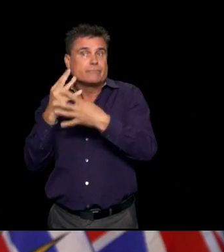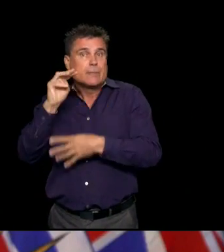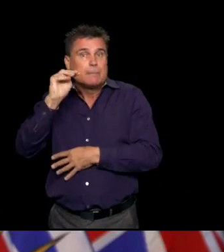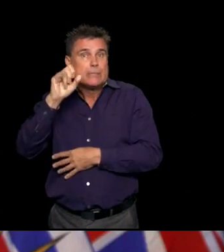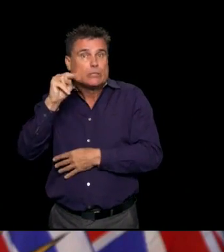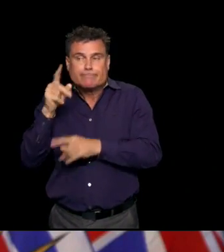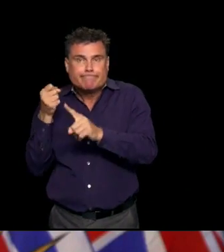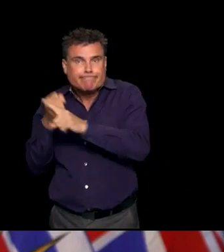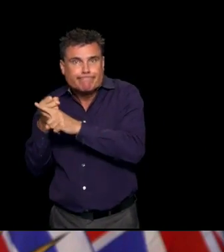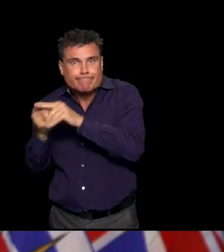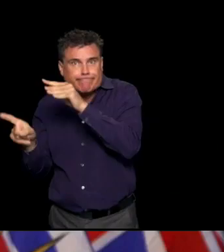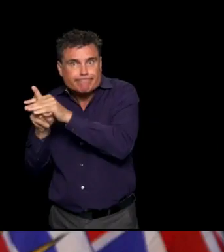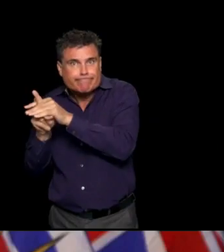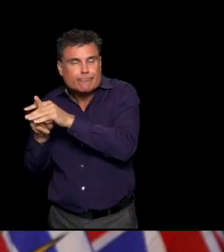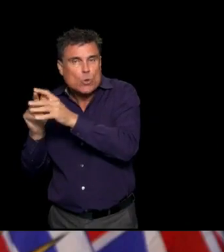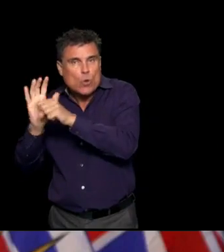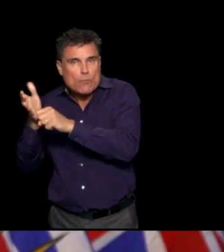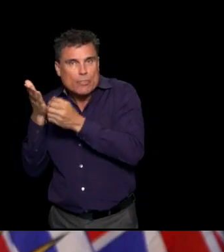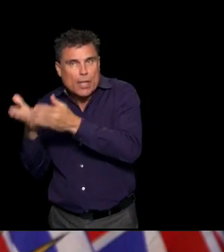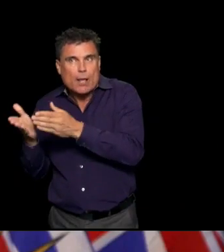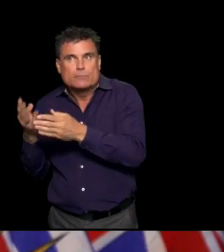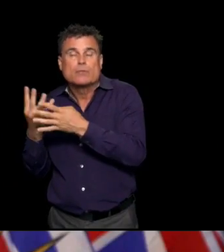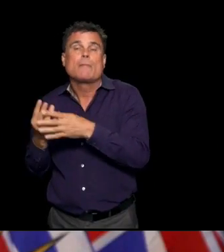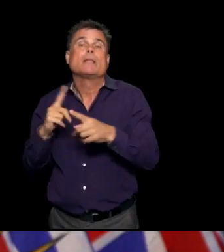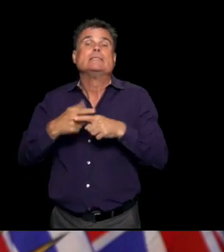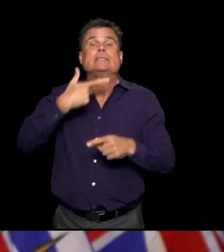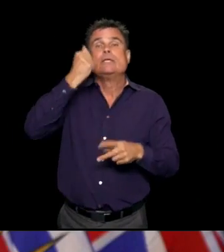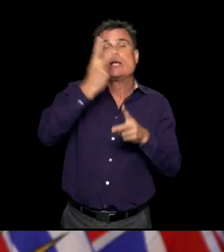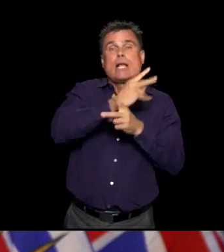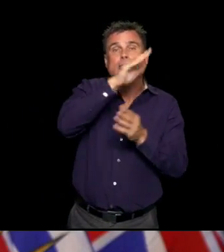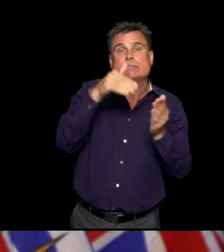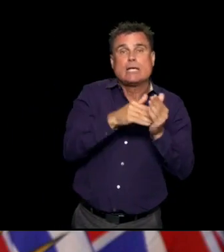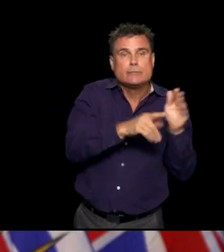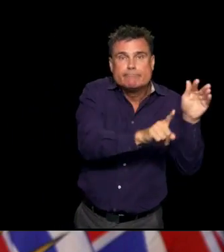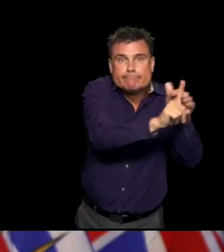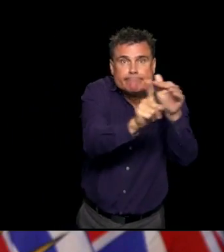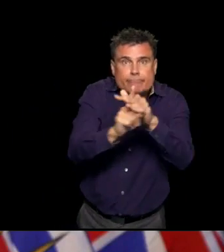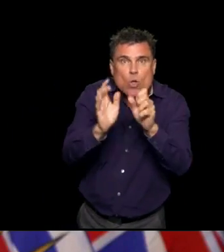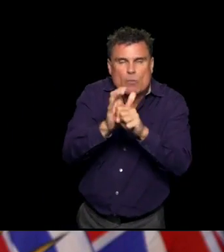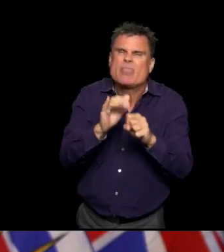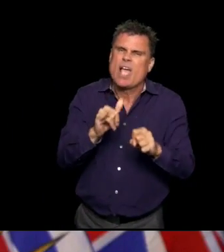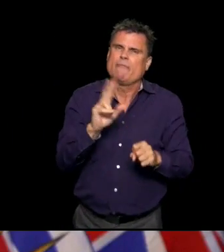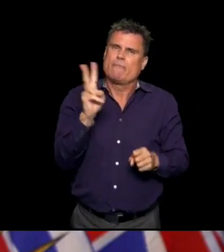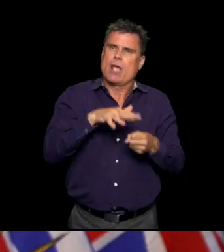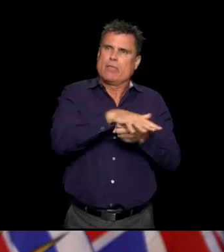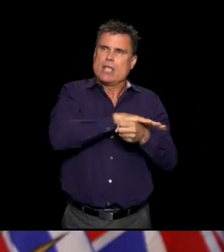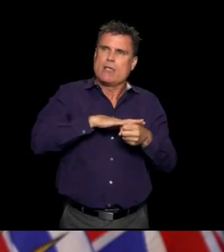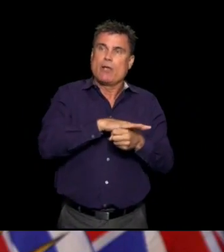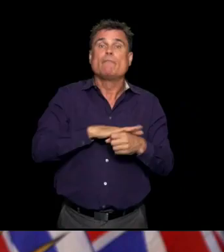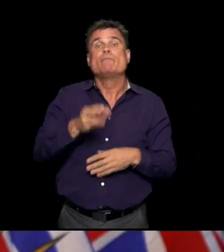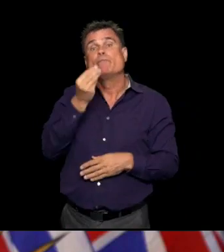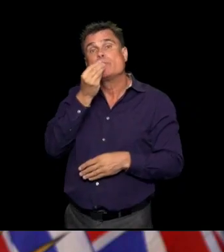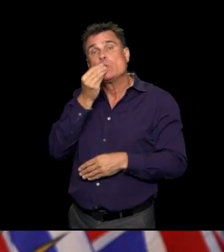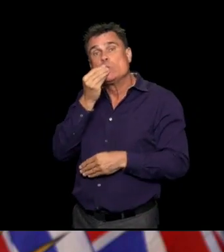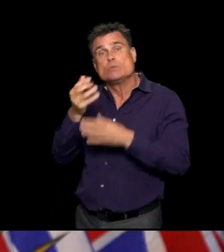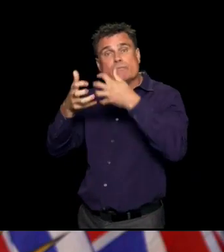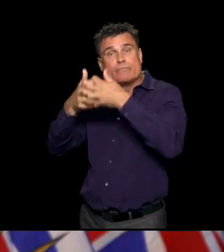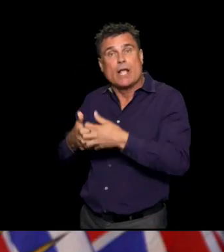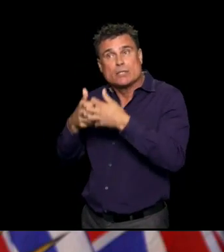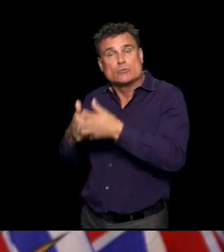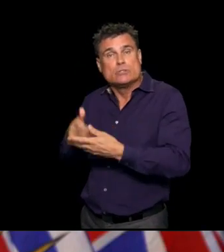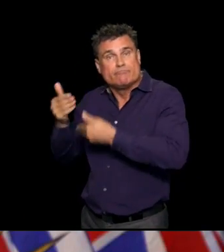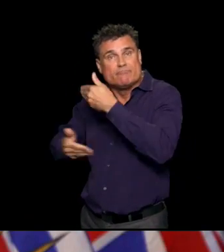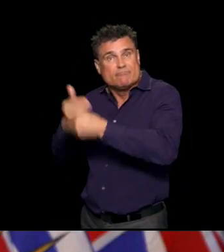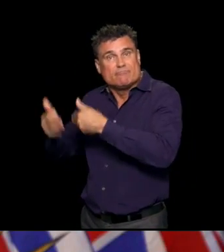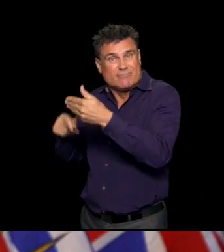facility, to clusters and outbreaks in long-term care homes, to some of the food processing plants where we had